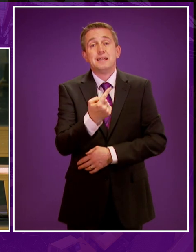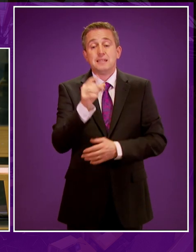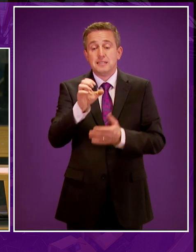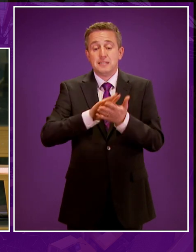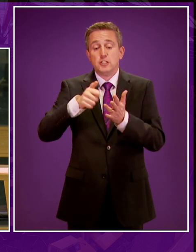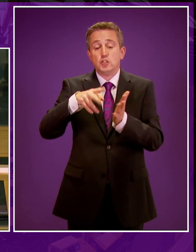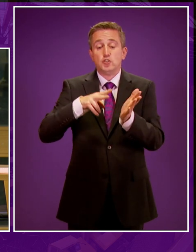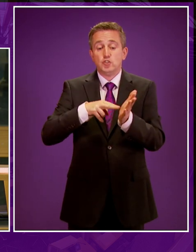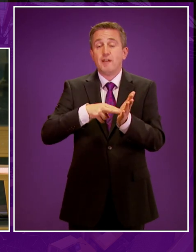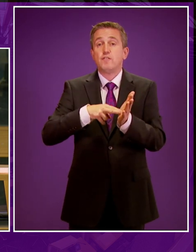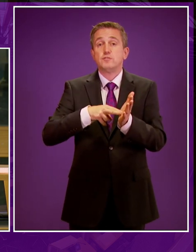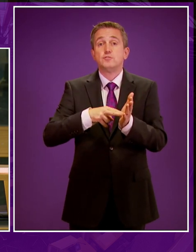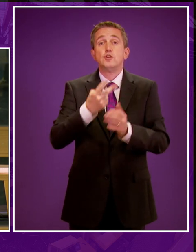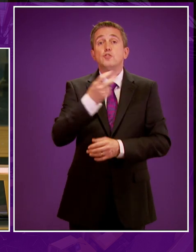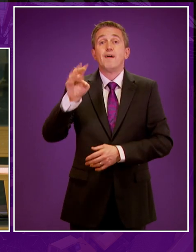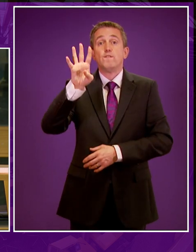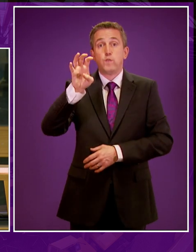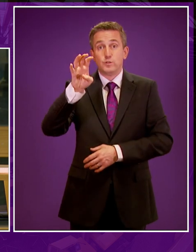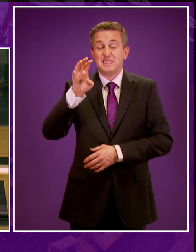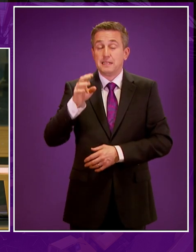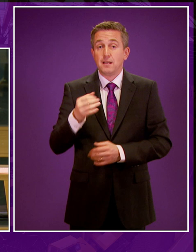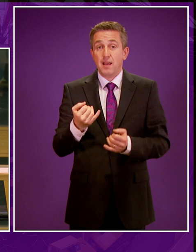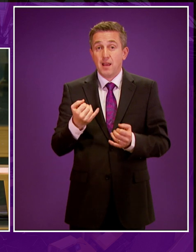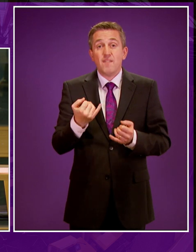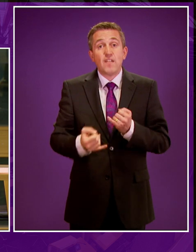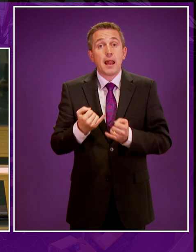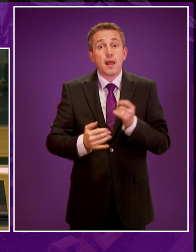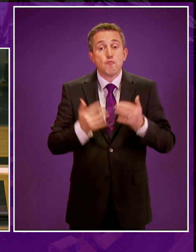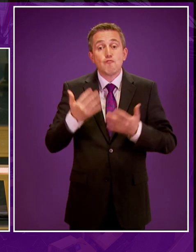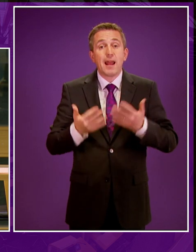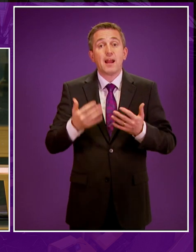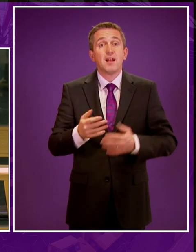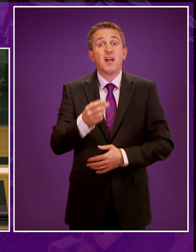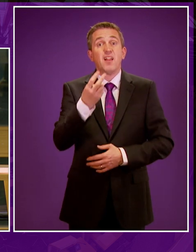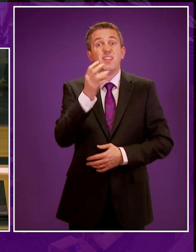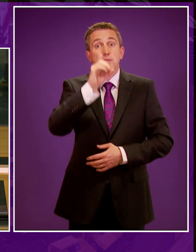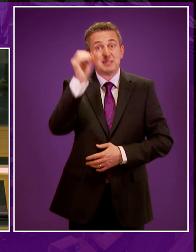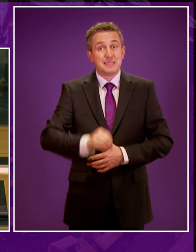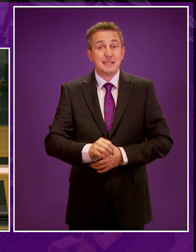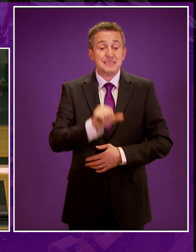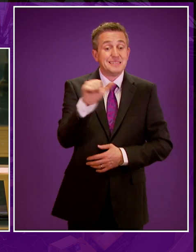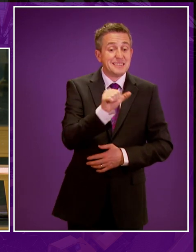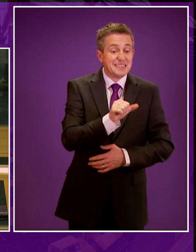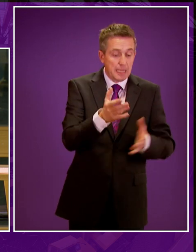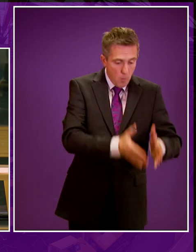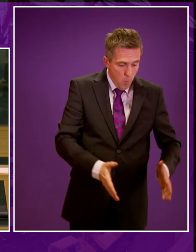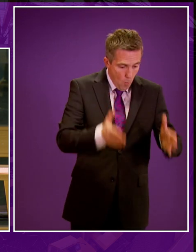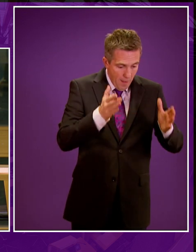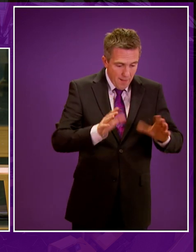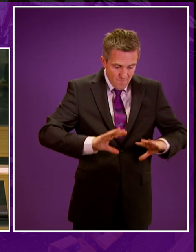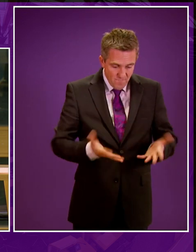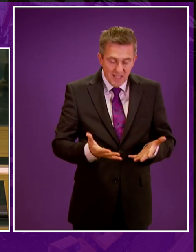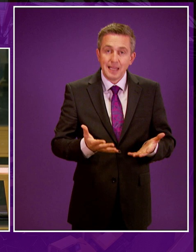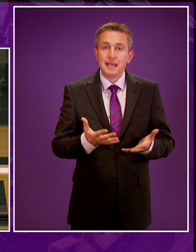Chevron's 2014 failure rate stood at 30%. 16 of the 53 wells drilled were found to have no